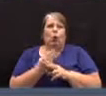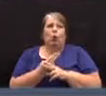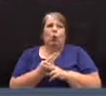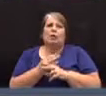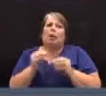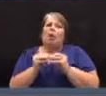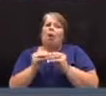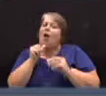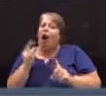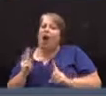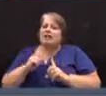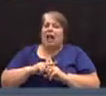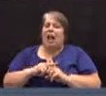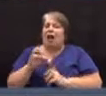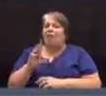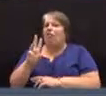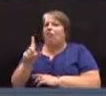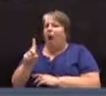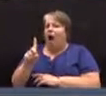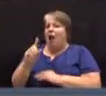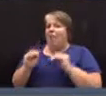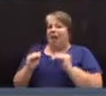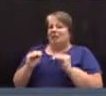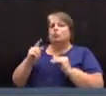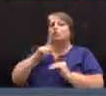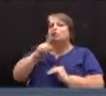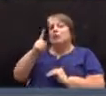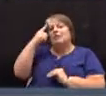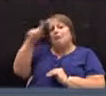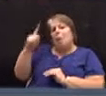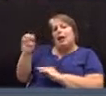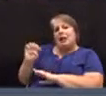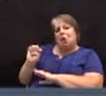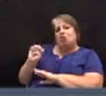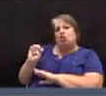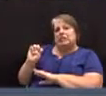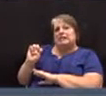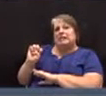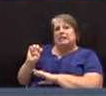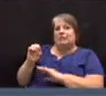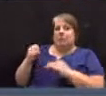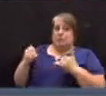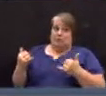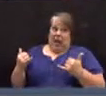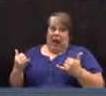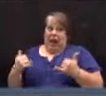fund balance, which is for emergencies. Now we are on the edge of an emergency, fiscally speaking,